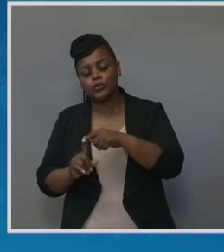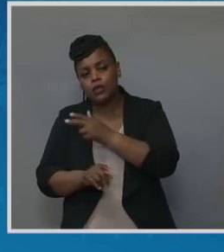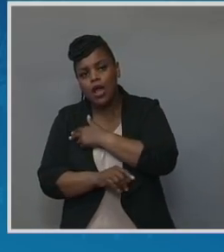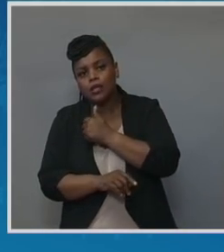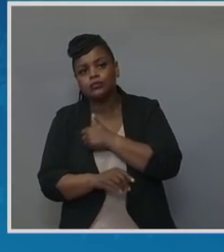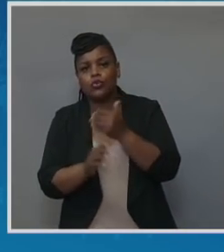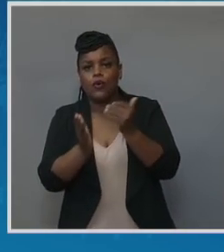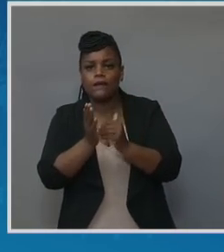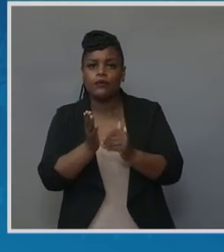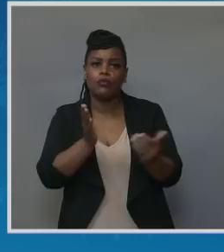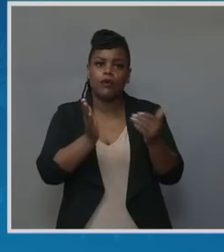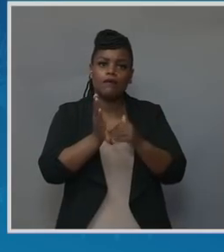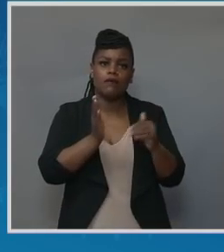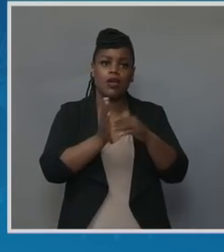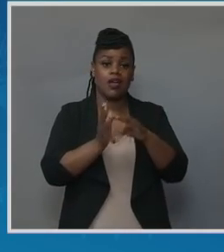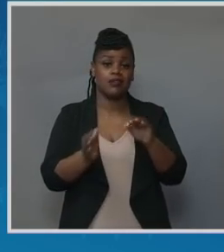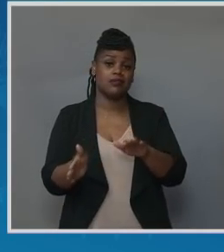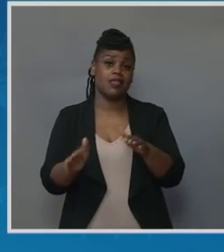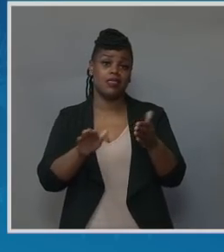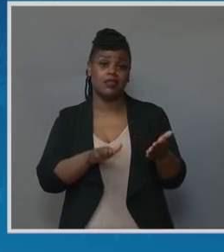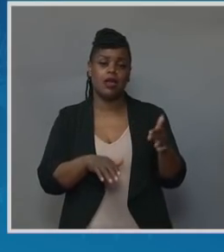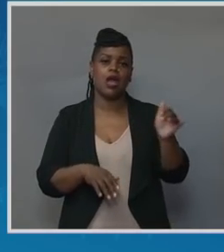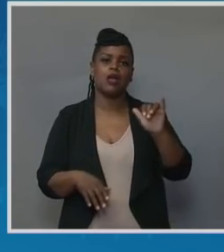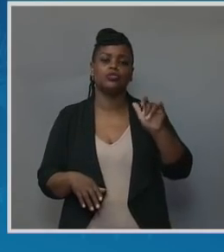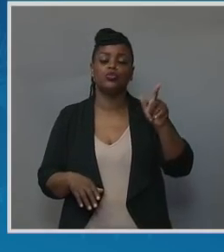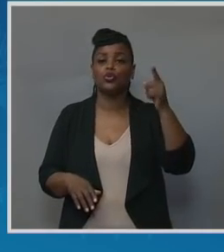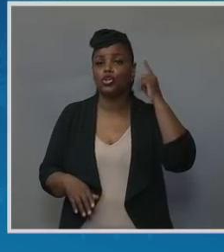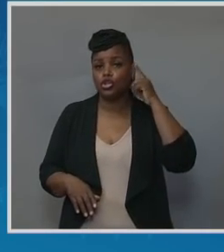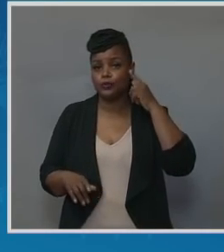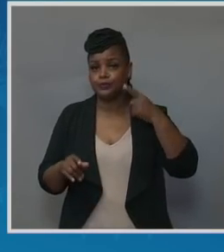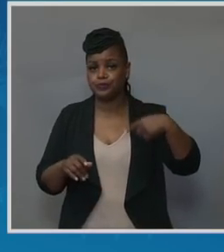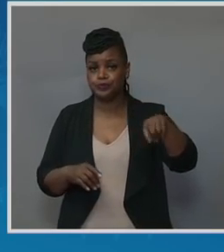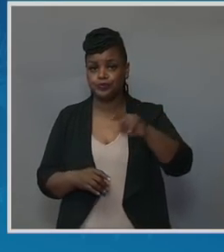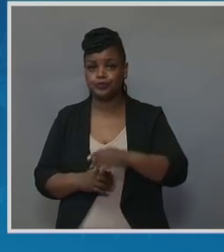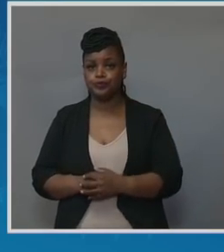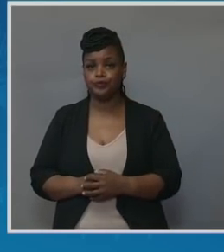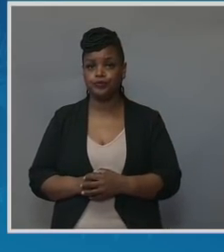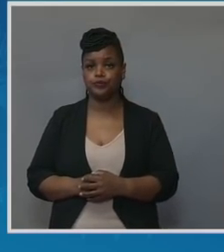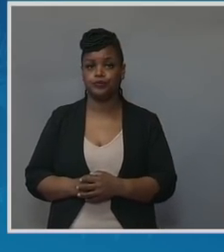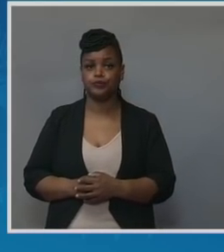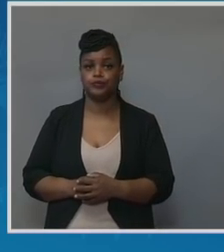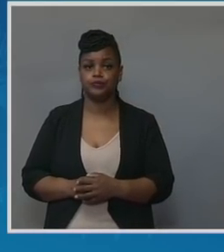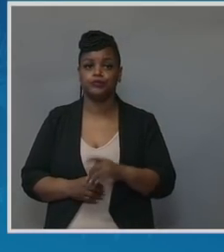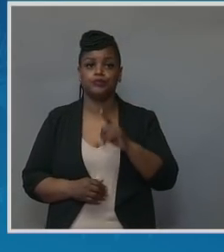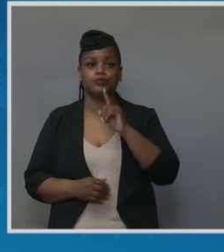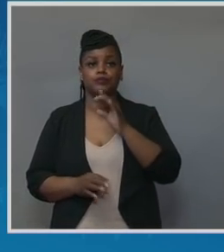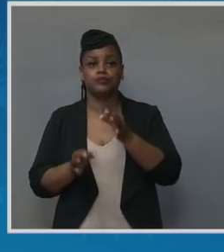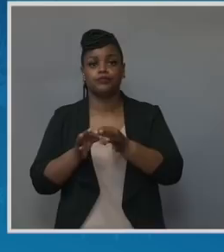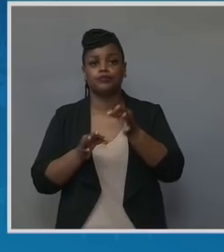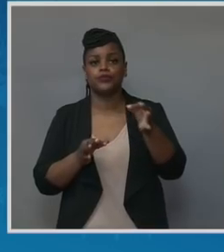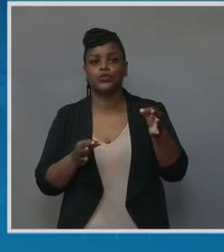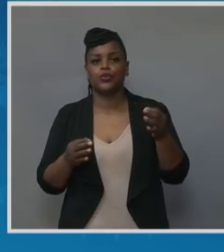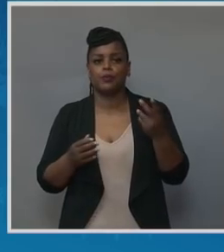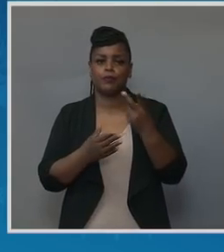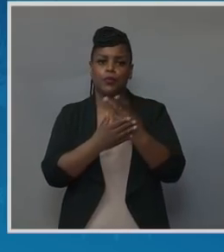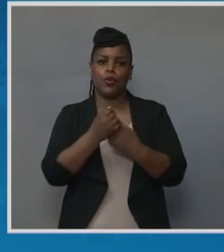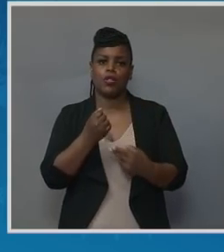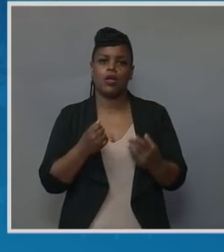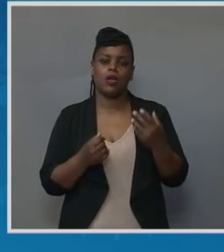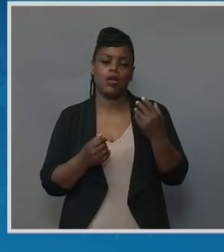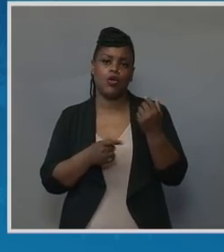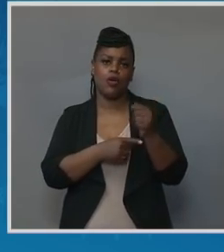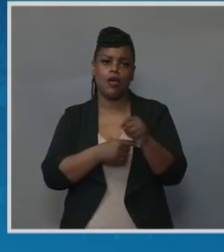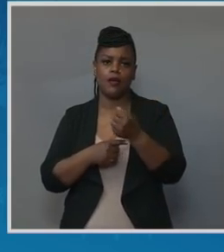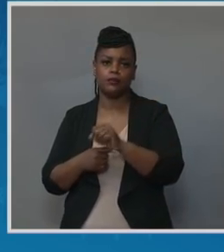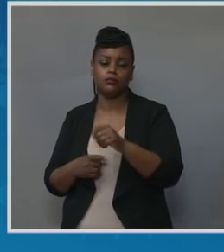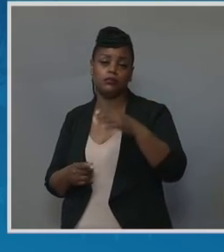And as you've heard with these stories today, this crisis extends to birth outcomes. Black infants are more likely to be born